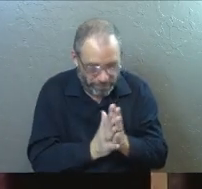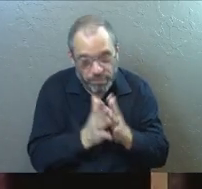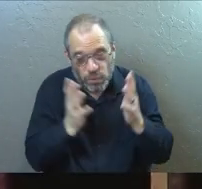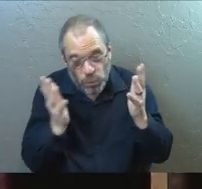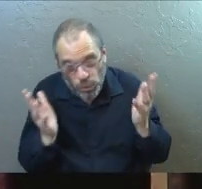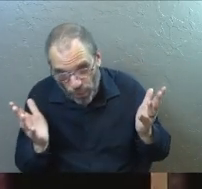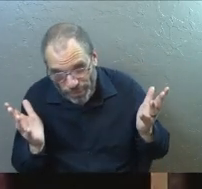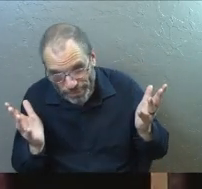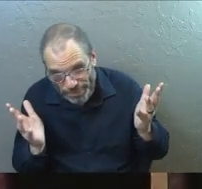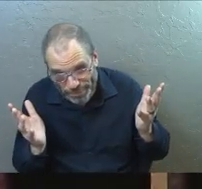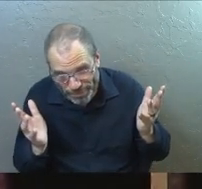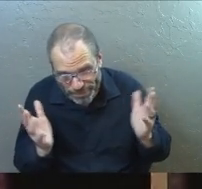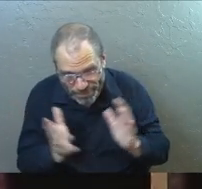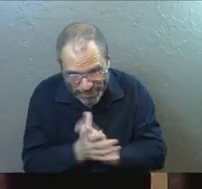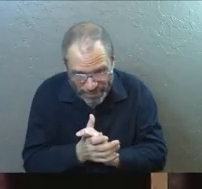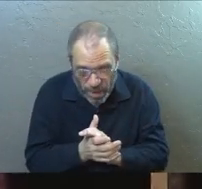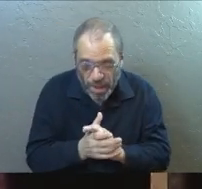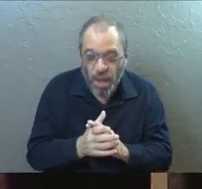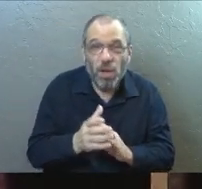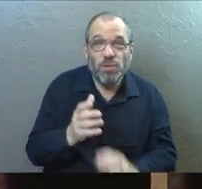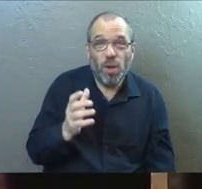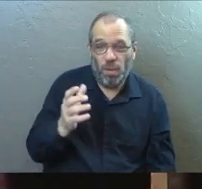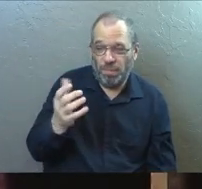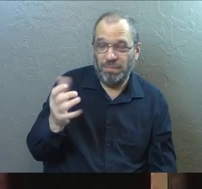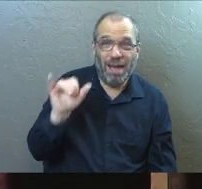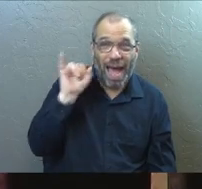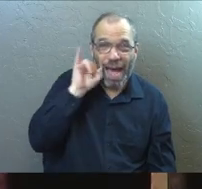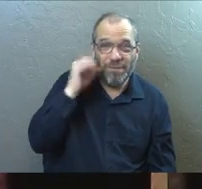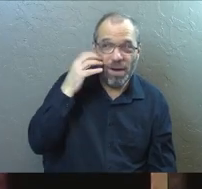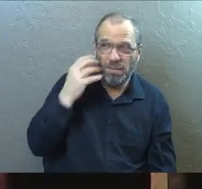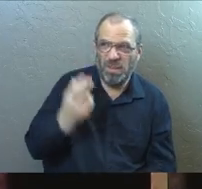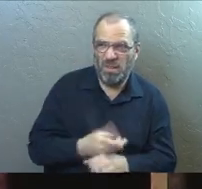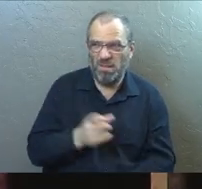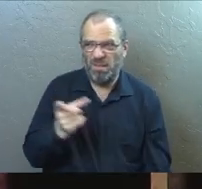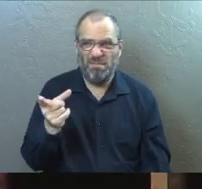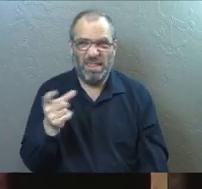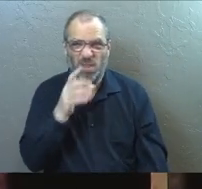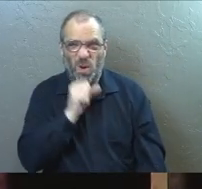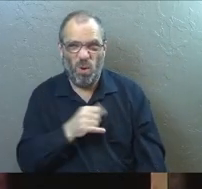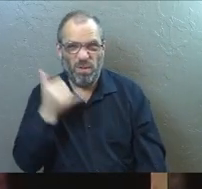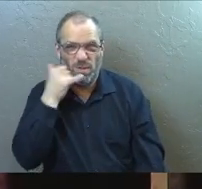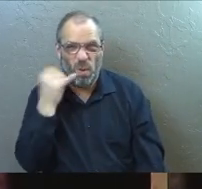So with an iPhone out there, why would anybody use this?